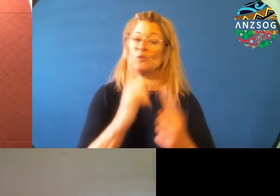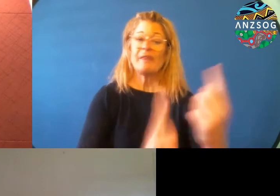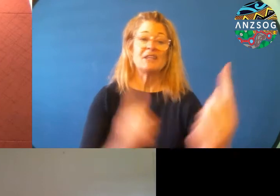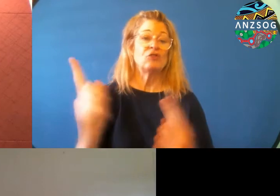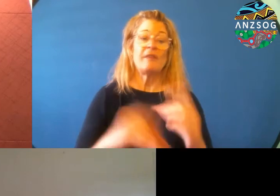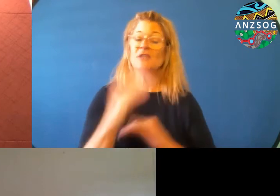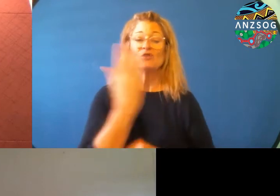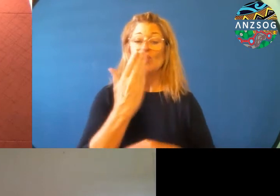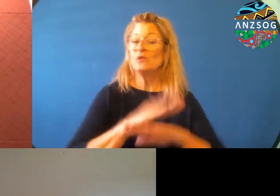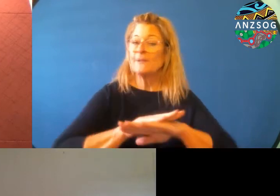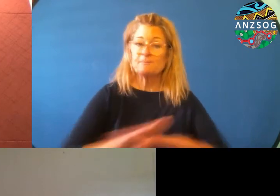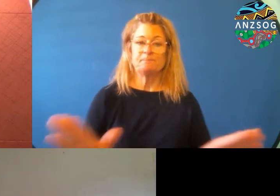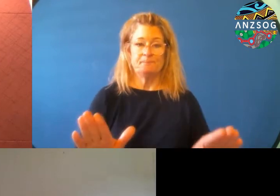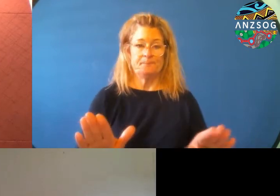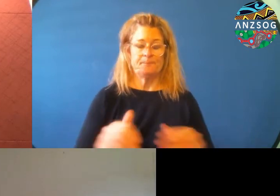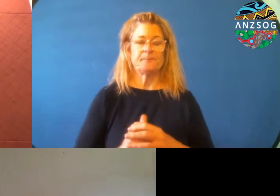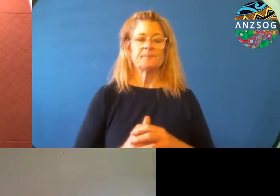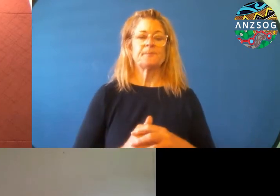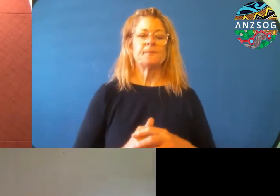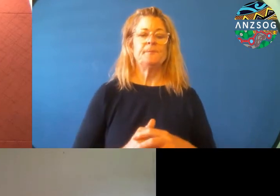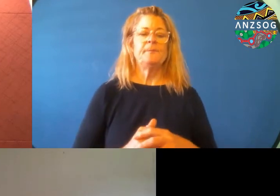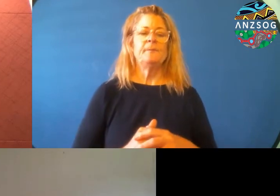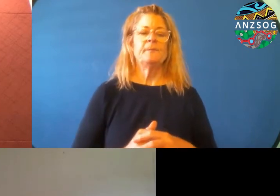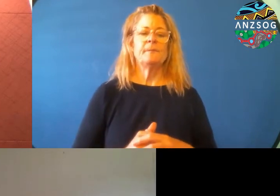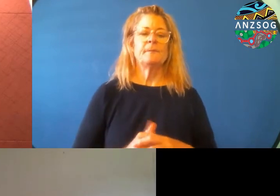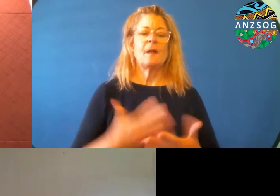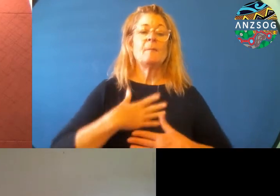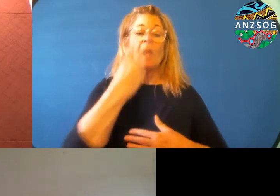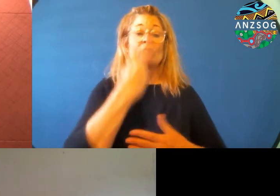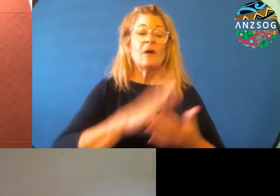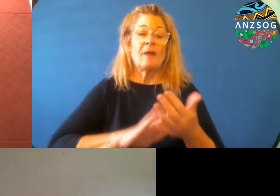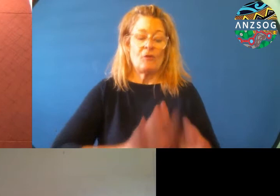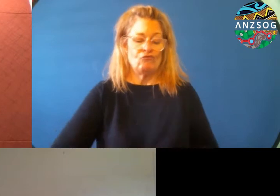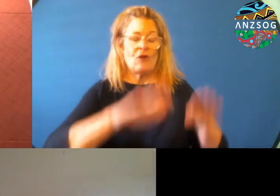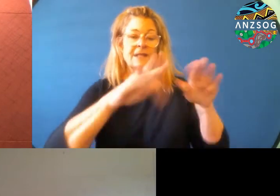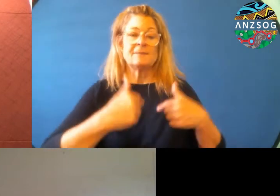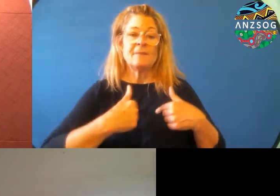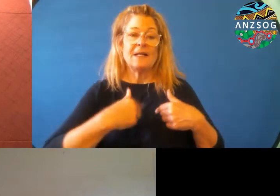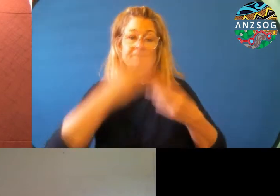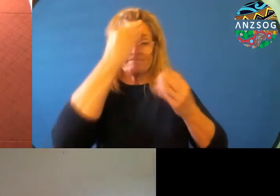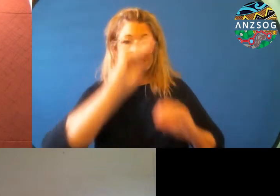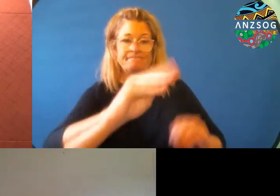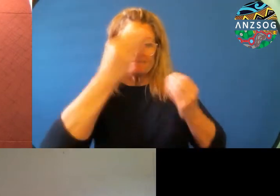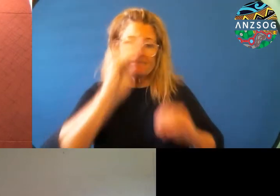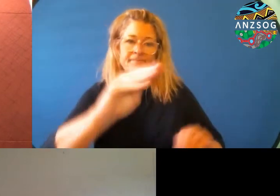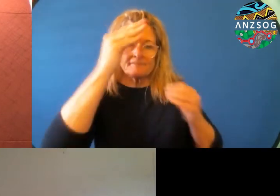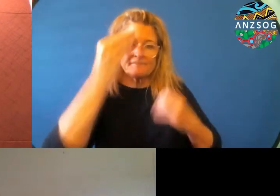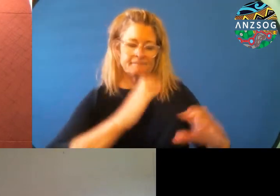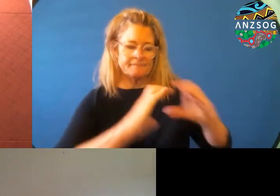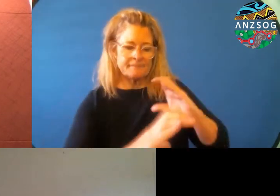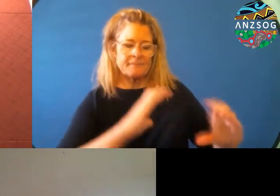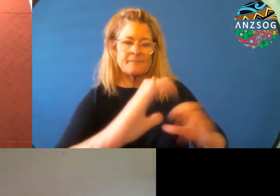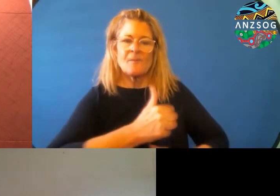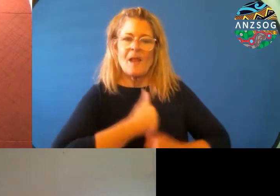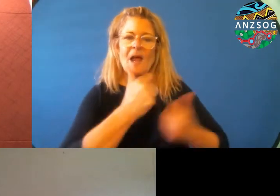the schools. And, um, um, grandmother raised me with our language, and, uh, I went to